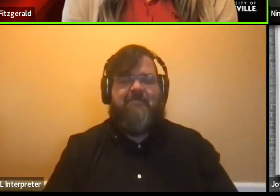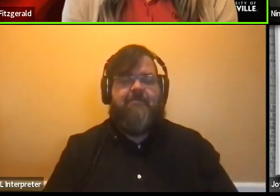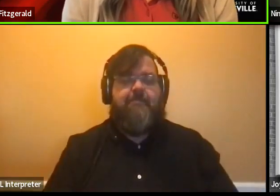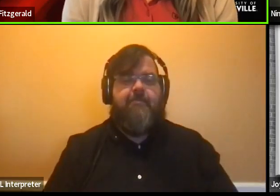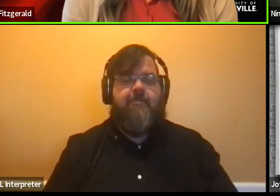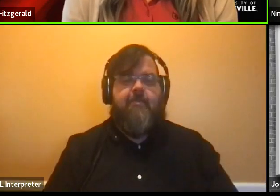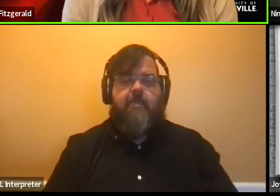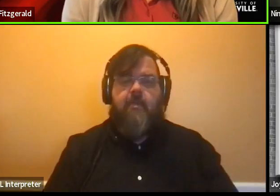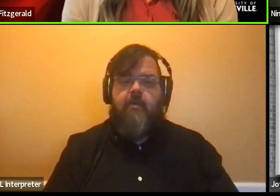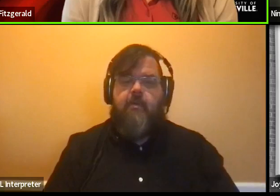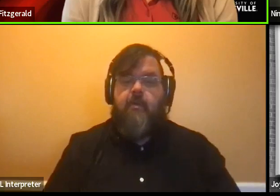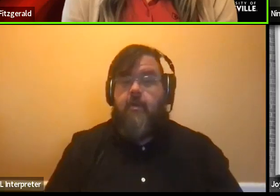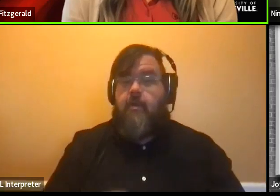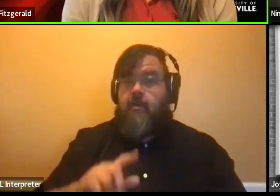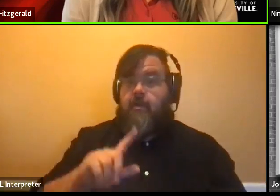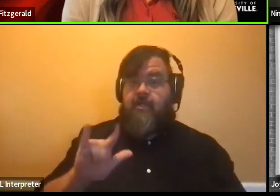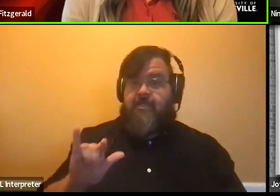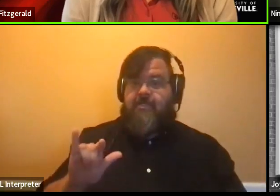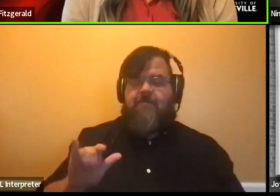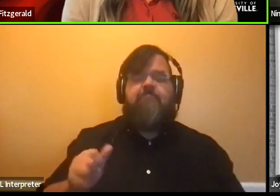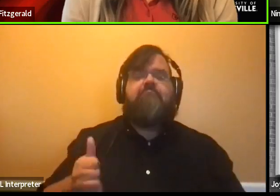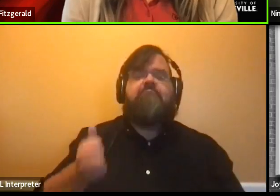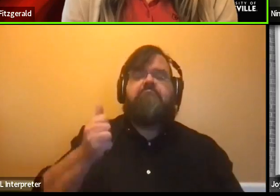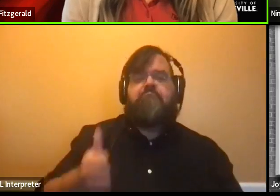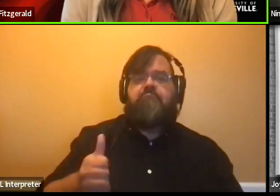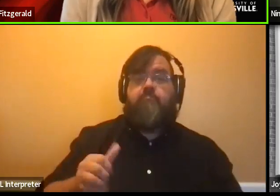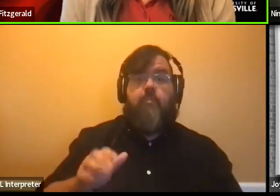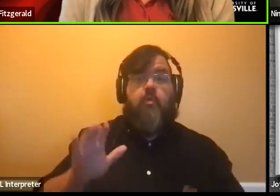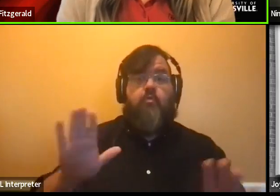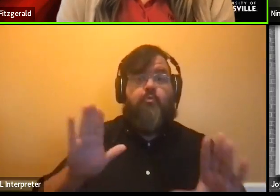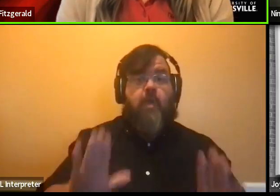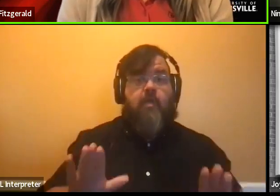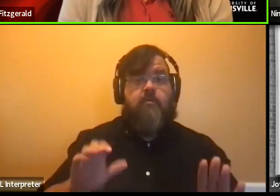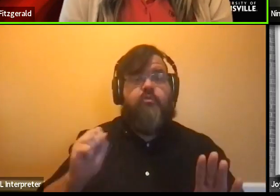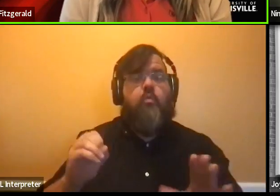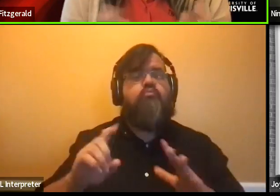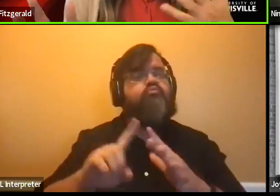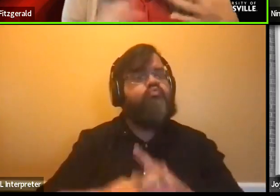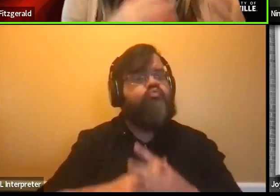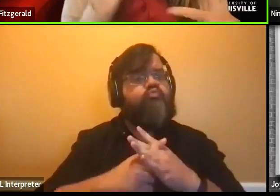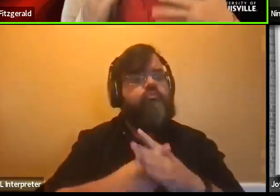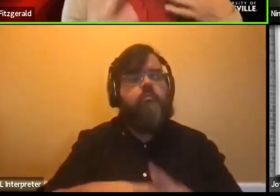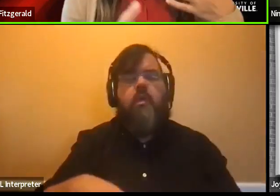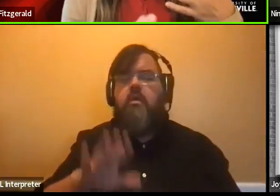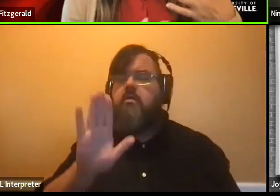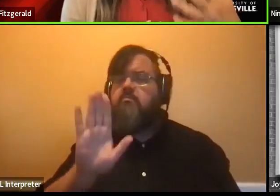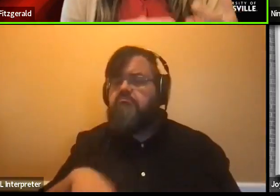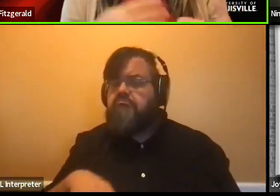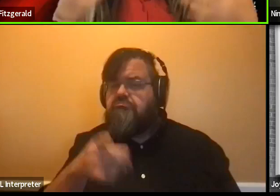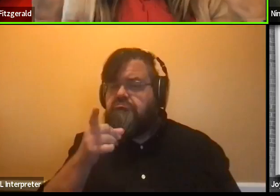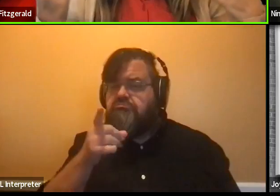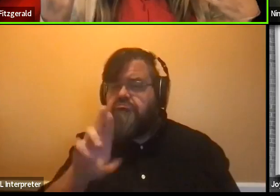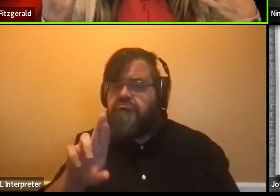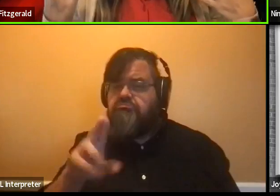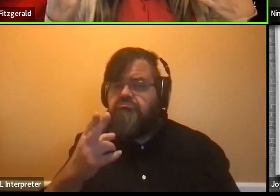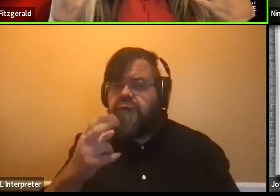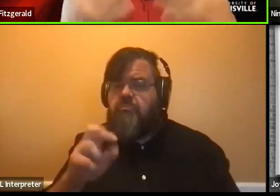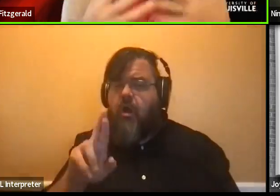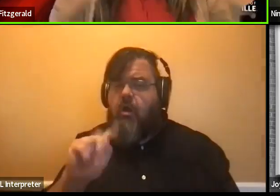Great. So to kind of kick us off, Dr. Hart, will you give us a,